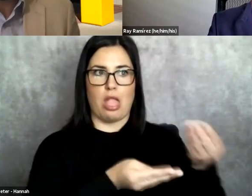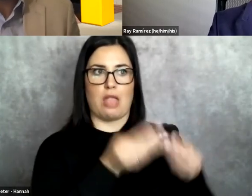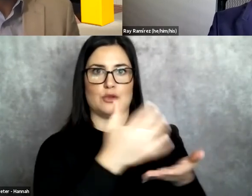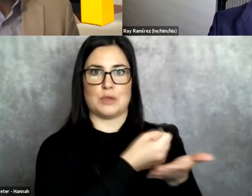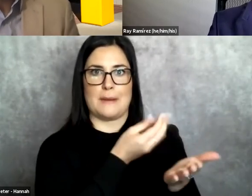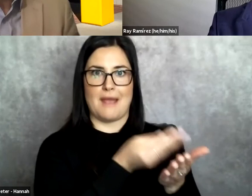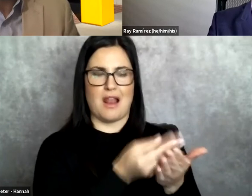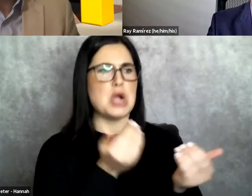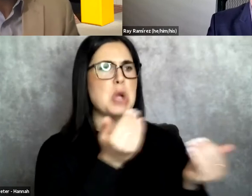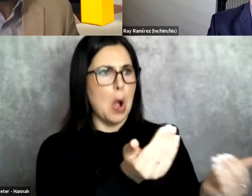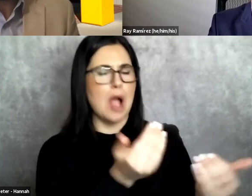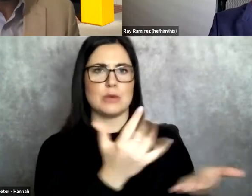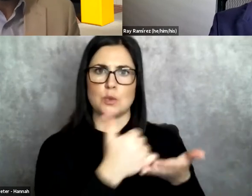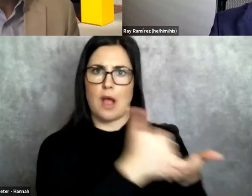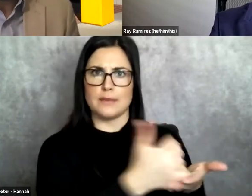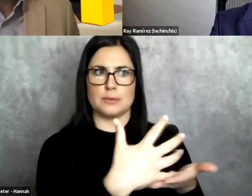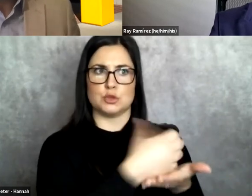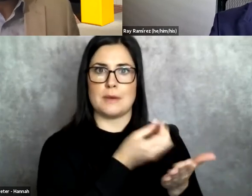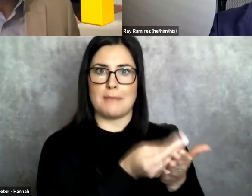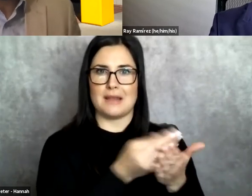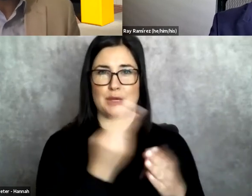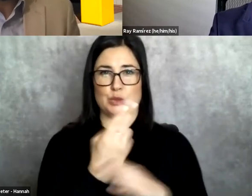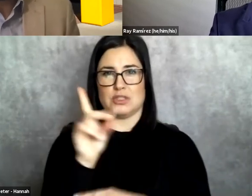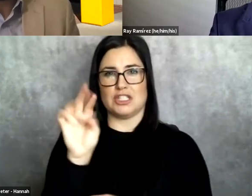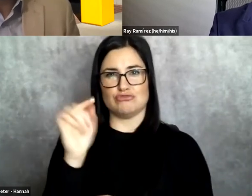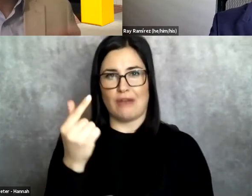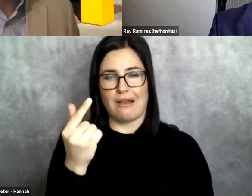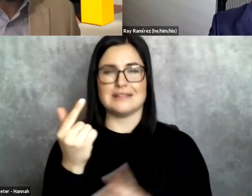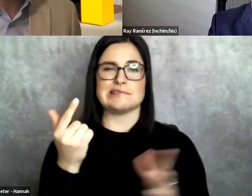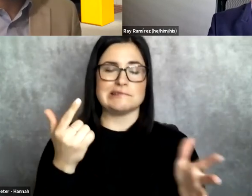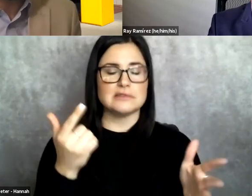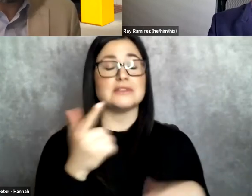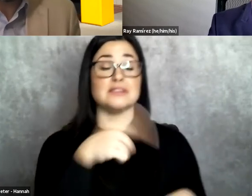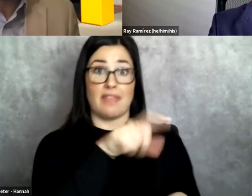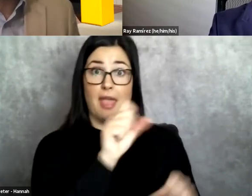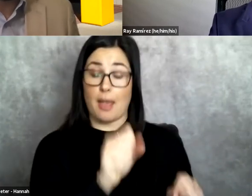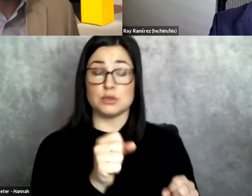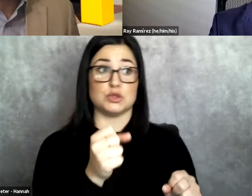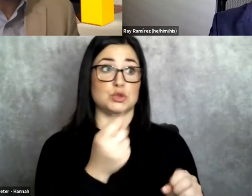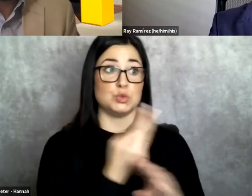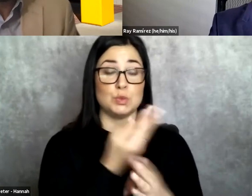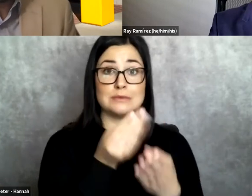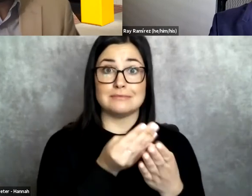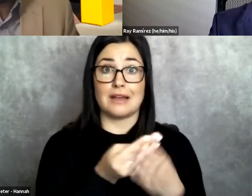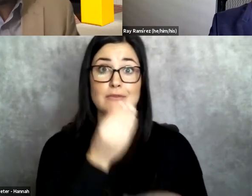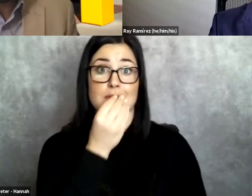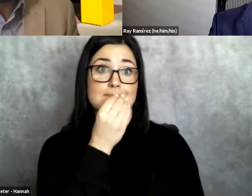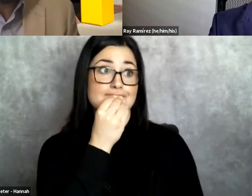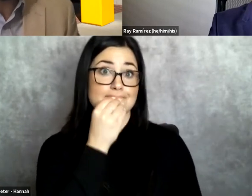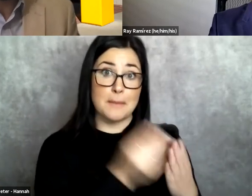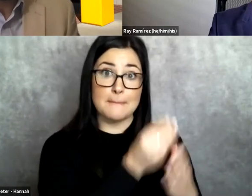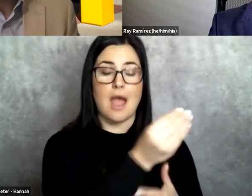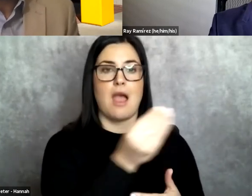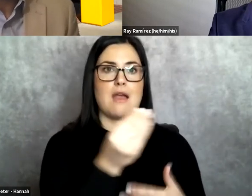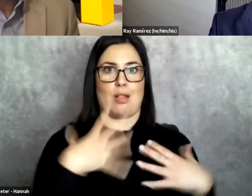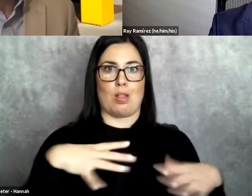drugs to sell to people in our community so that they can have money in their pocket, be able to buy themselves some clothes and put food on their put food on their